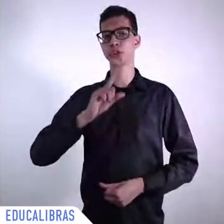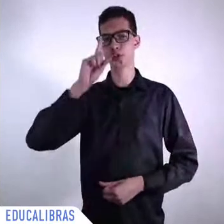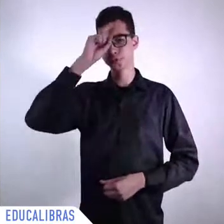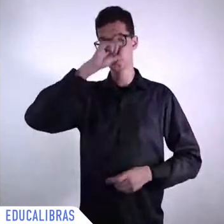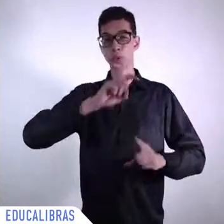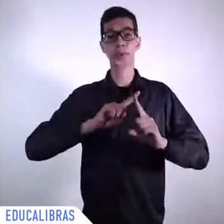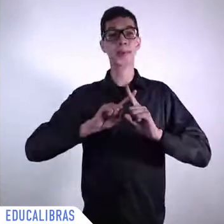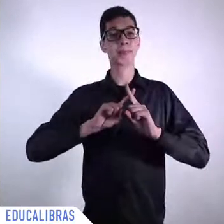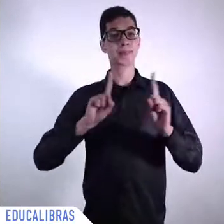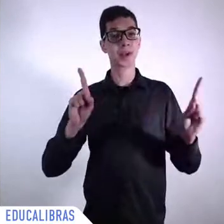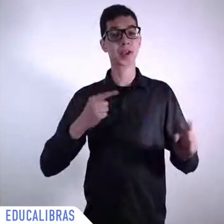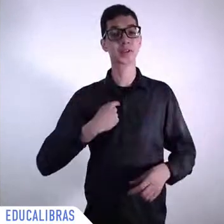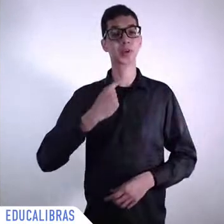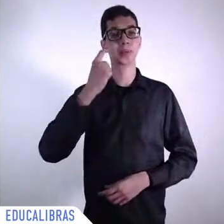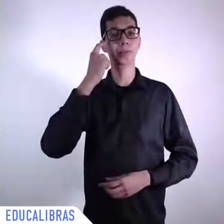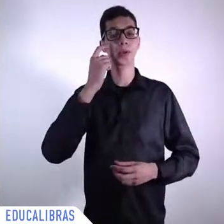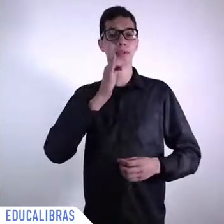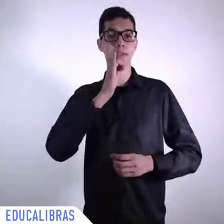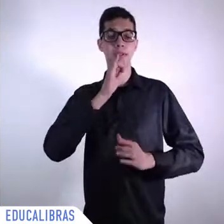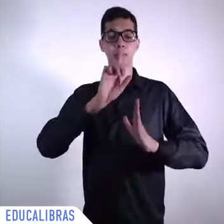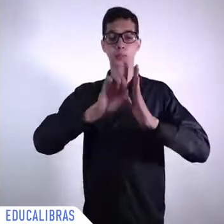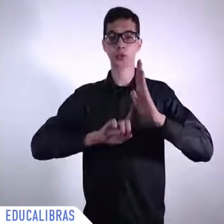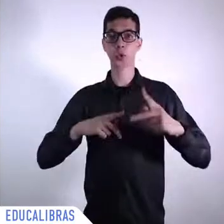change is taking seriously that